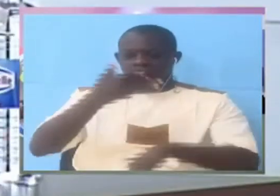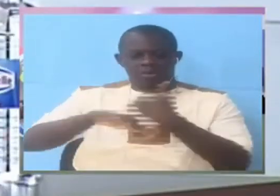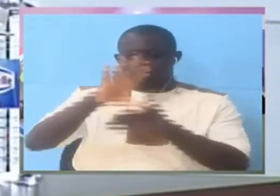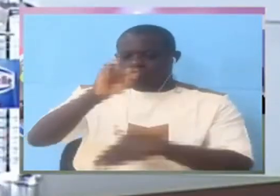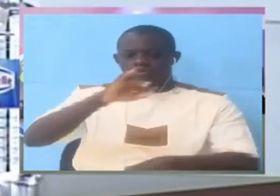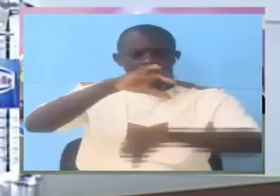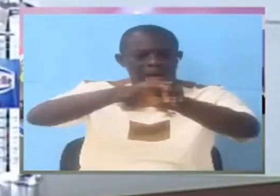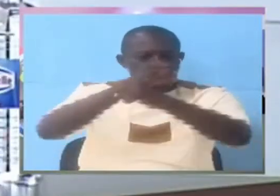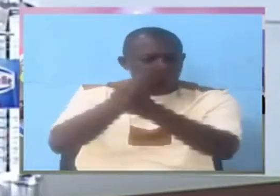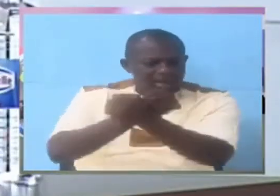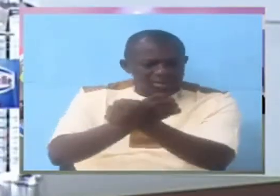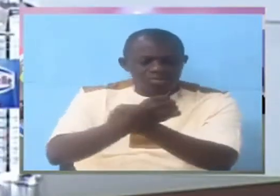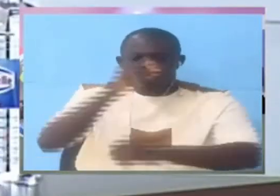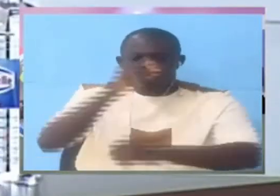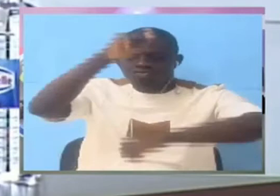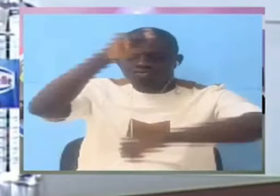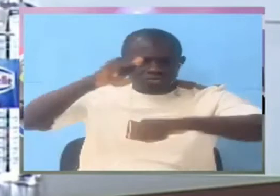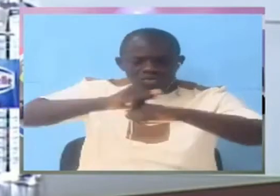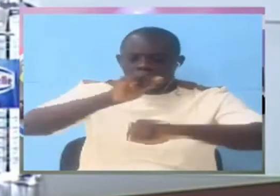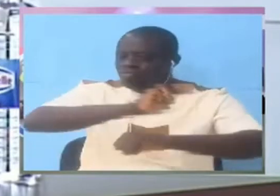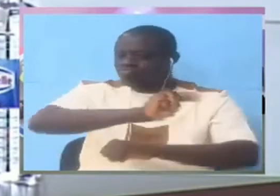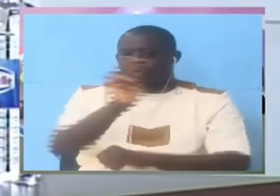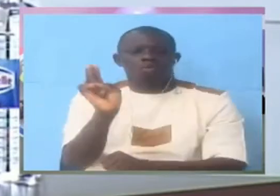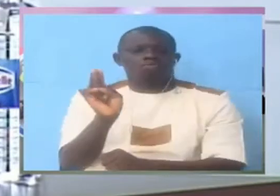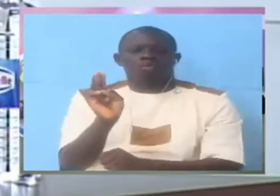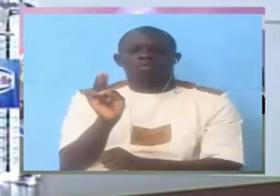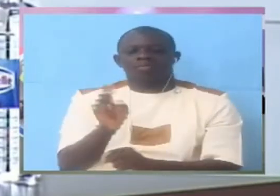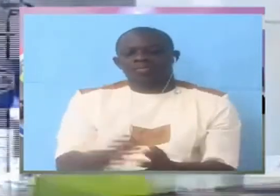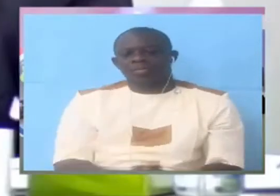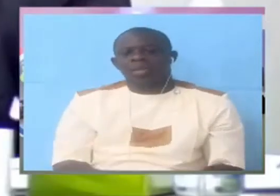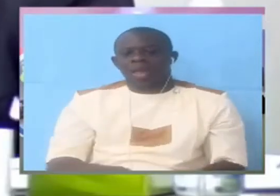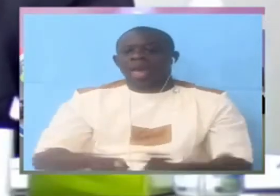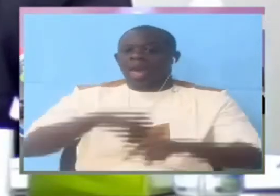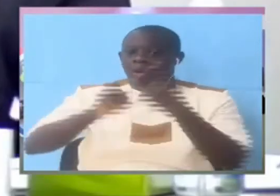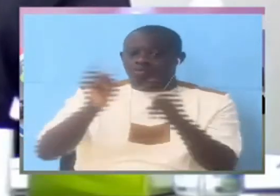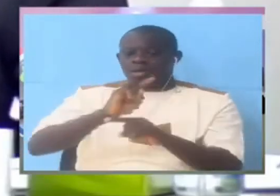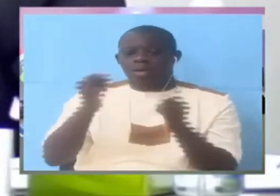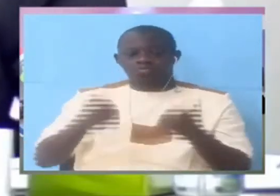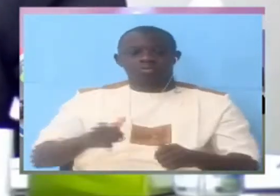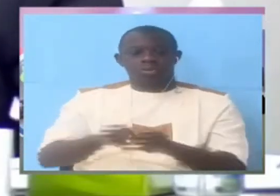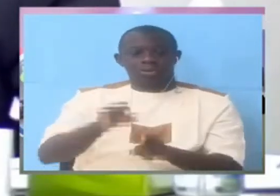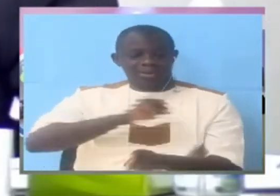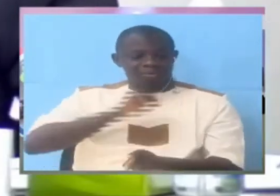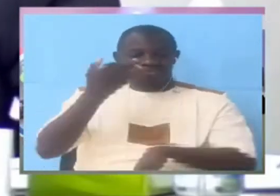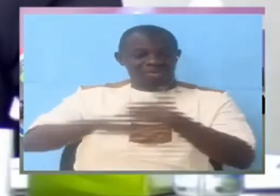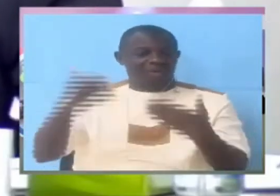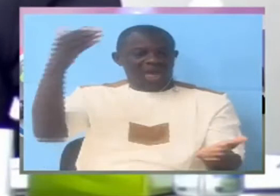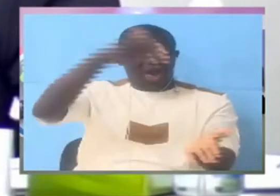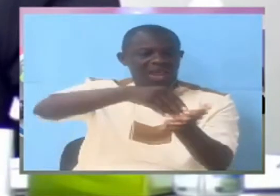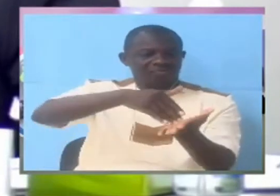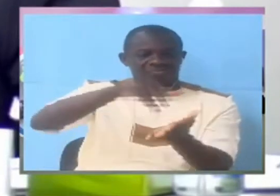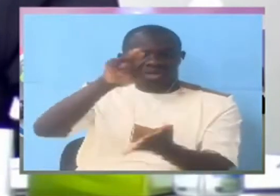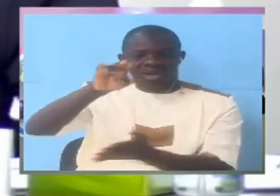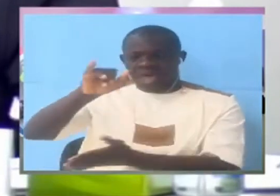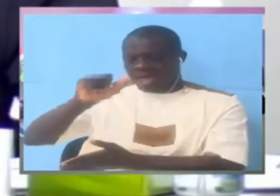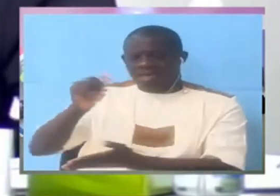mama bea mutabula to aduma mama mbula fun as far as you're concerned he was even never at the nia where they are for you